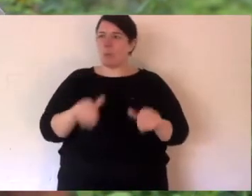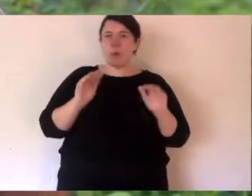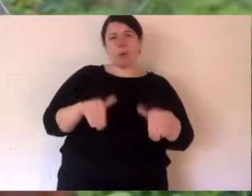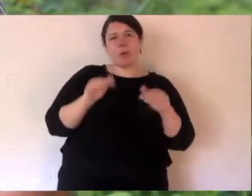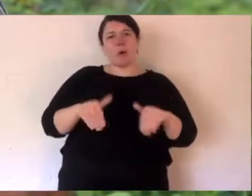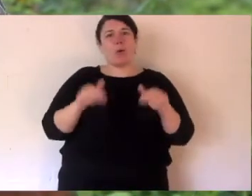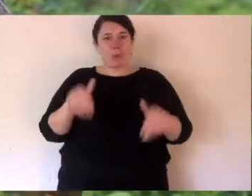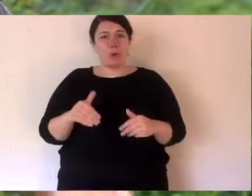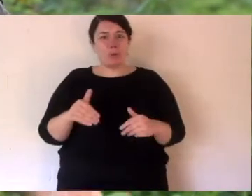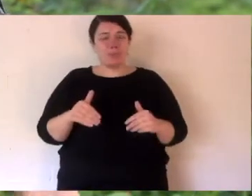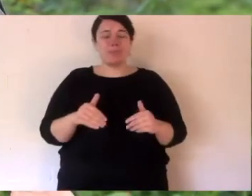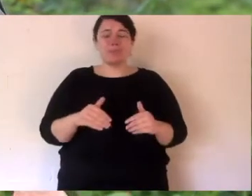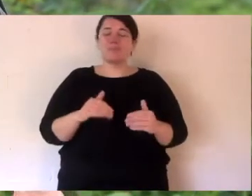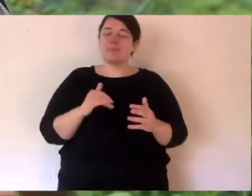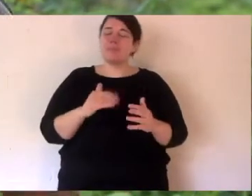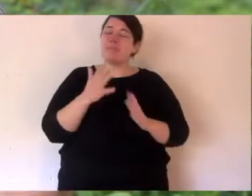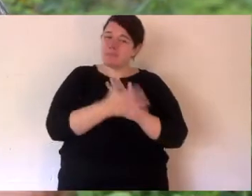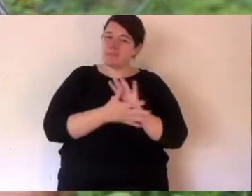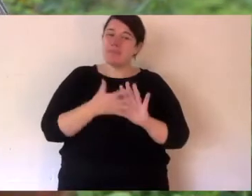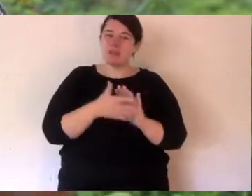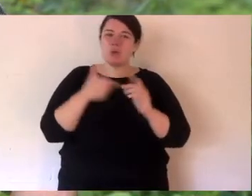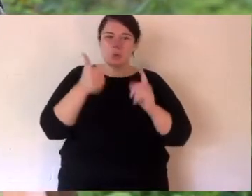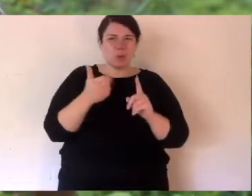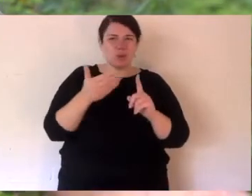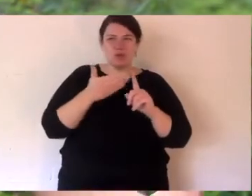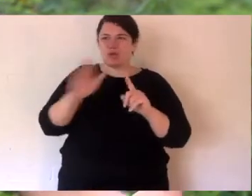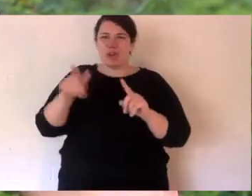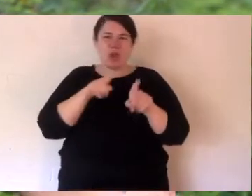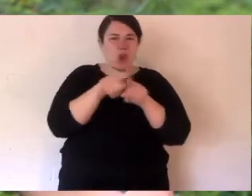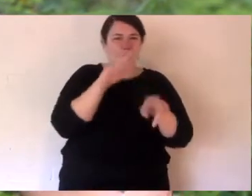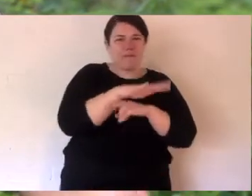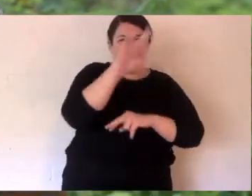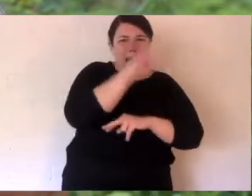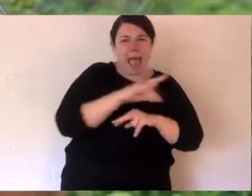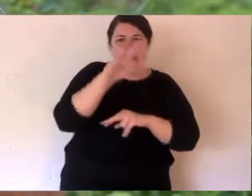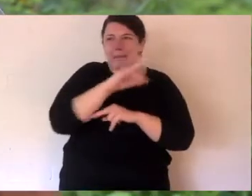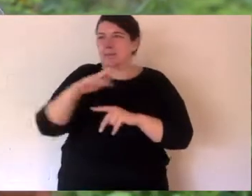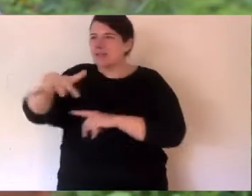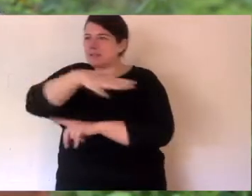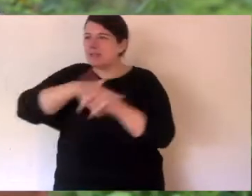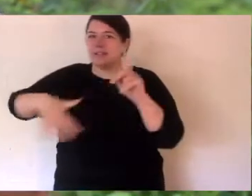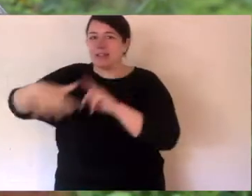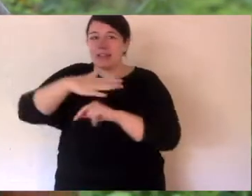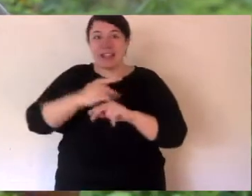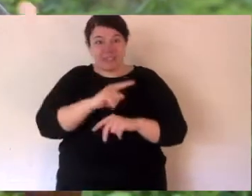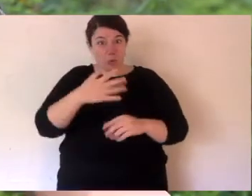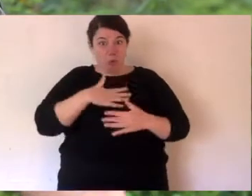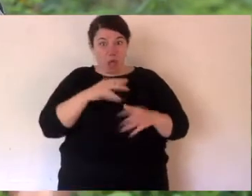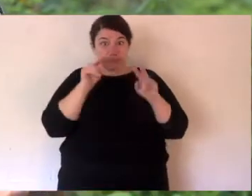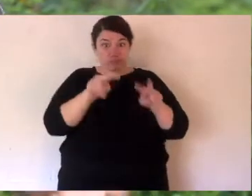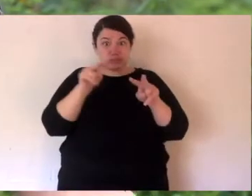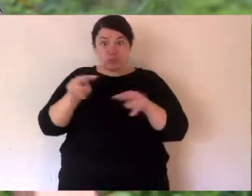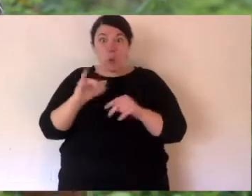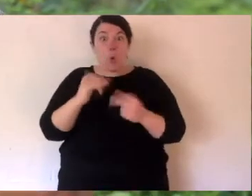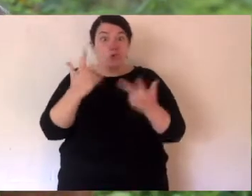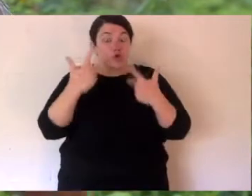moment like you probably do too. So this is a great distraction for us and hopefully you. If you like what you've seen or want to show me